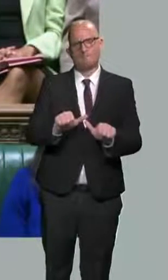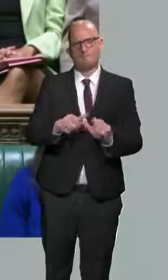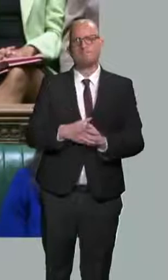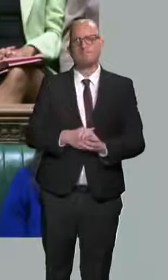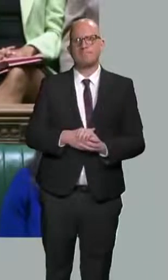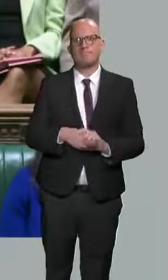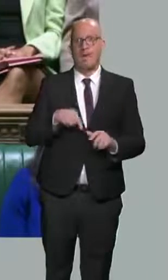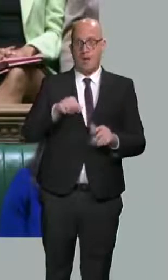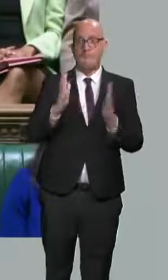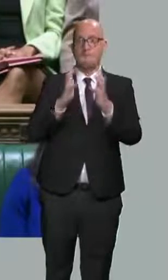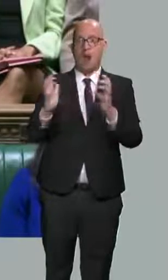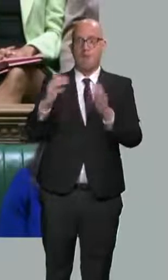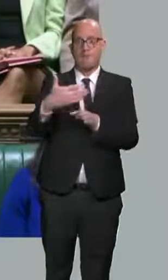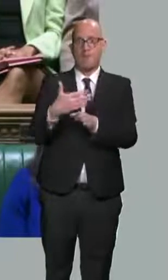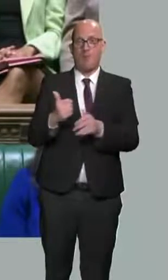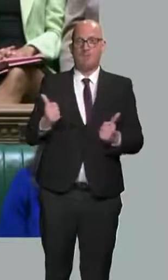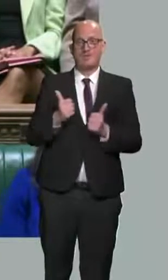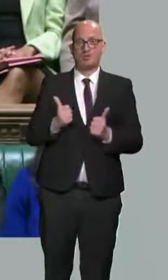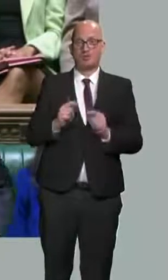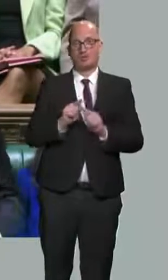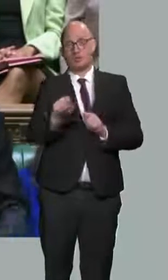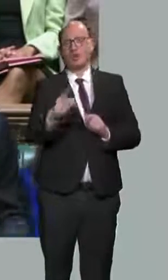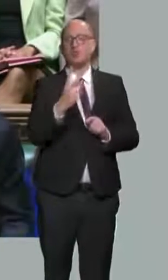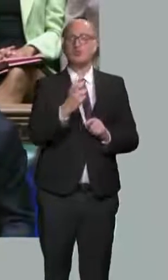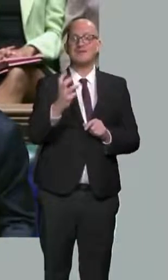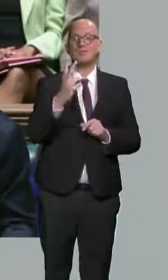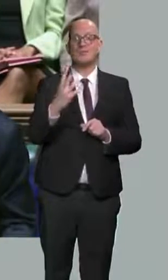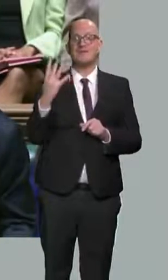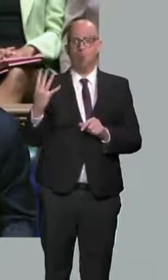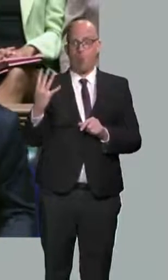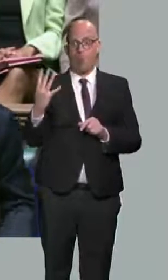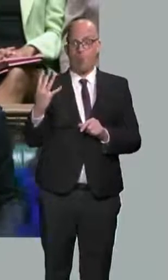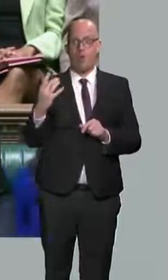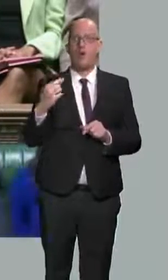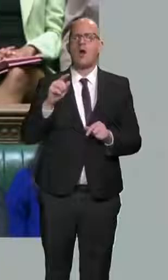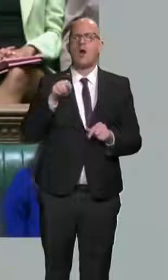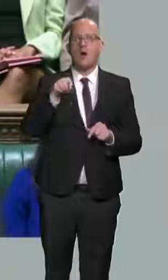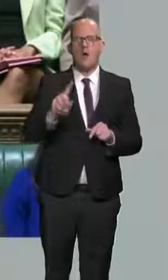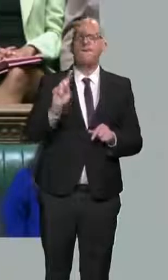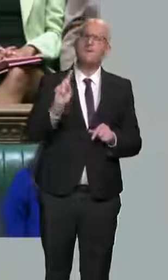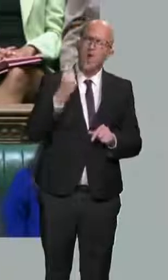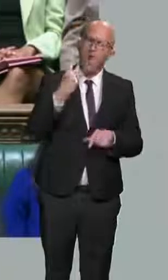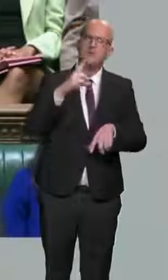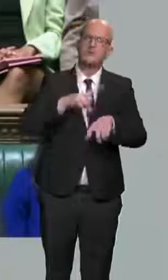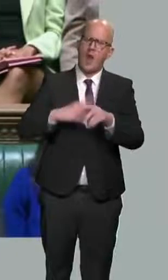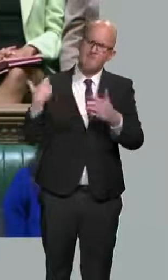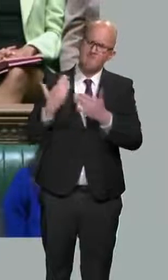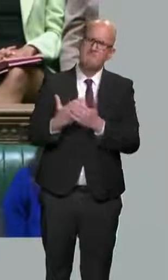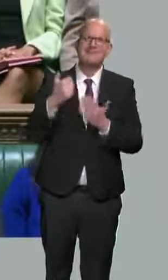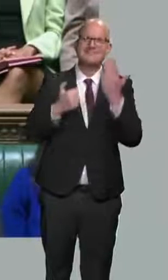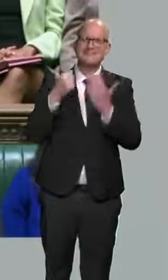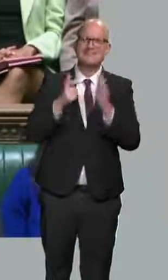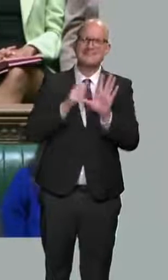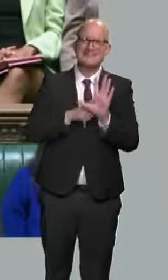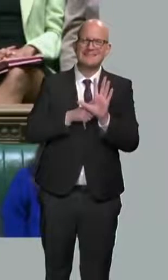end of this Parliament, in 2024, for the first time in 16 years, the basic